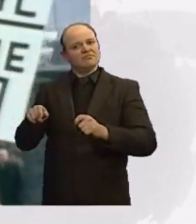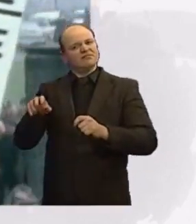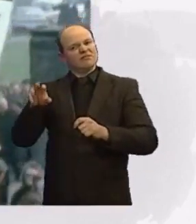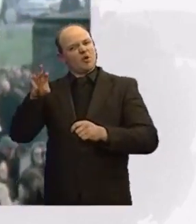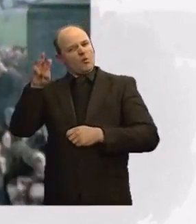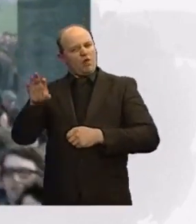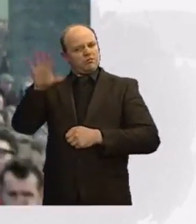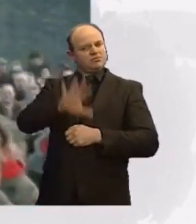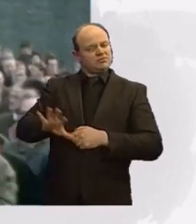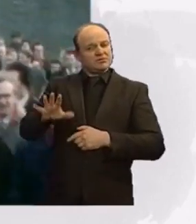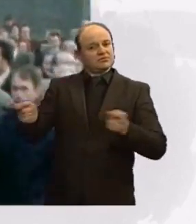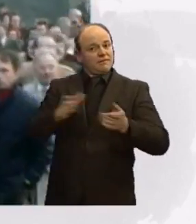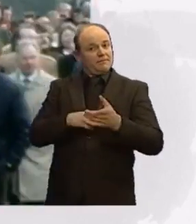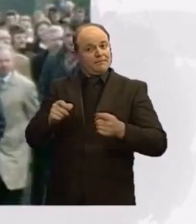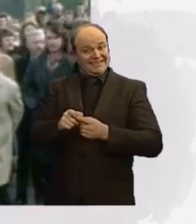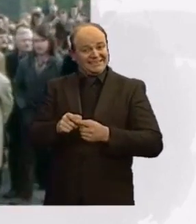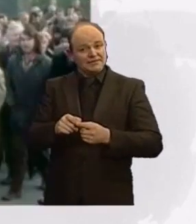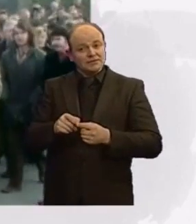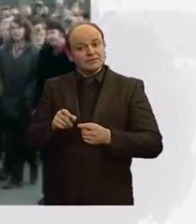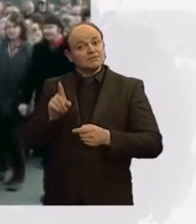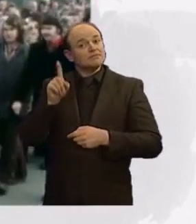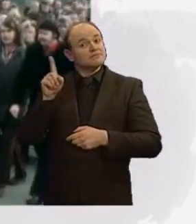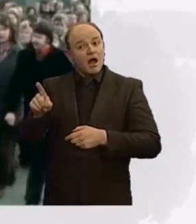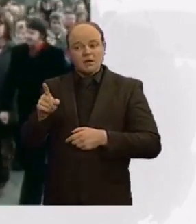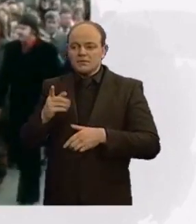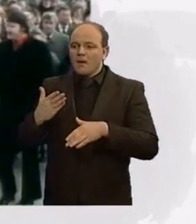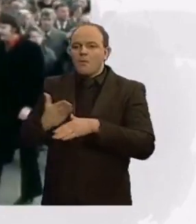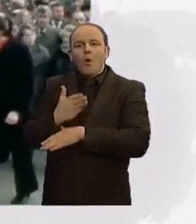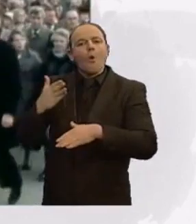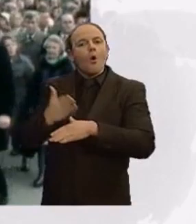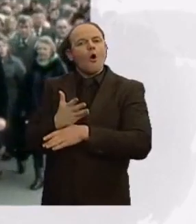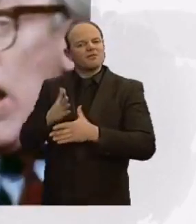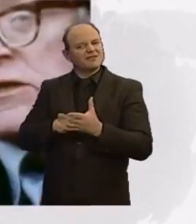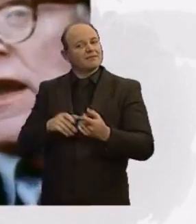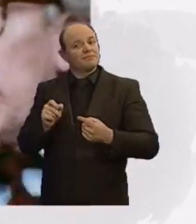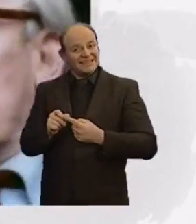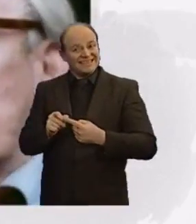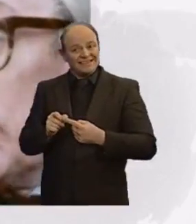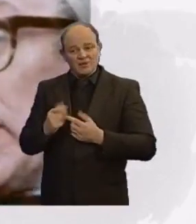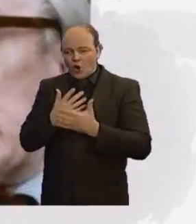as Employment Secretary, he faced anger there over rising local job losses. I'll tell you the truth as a...